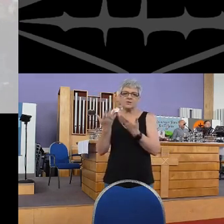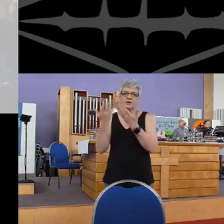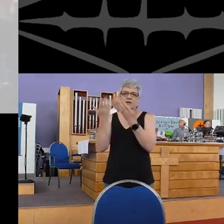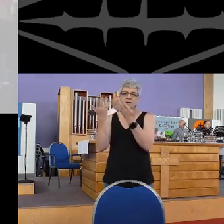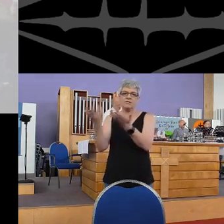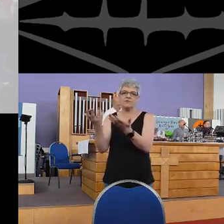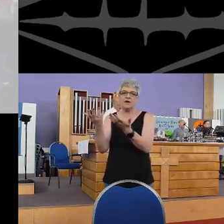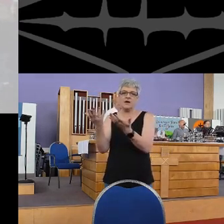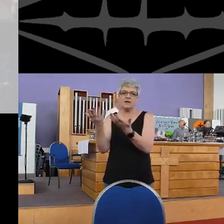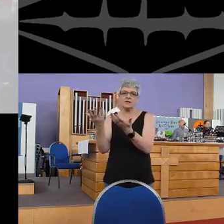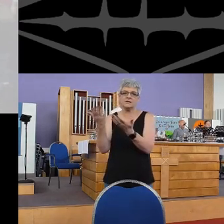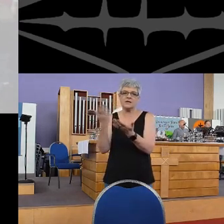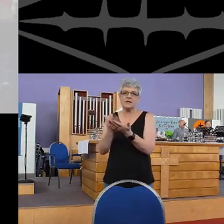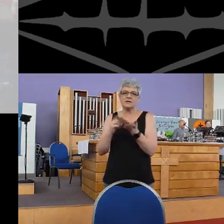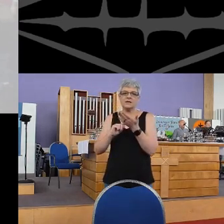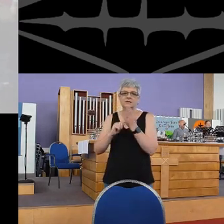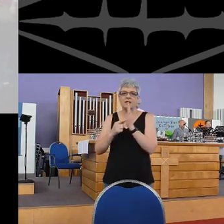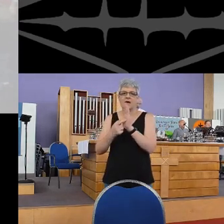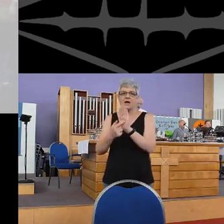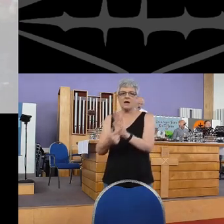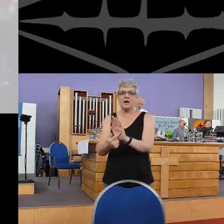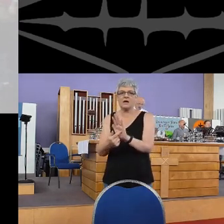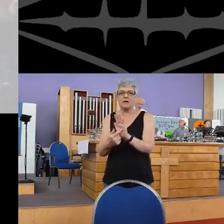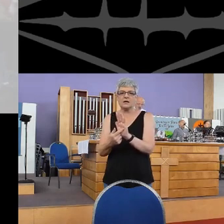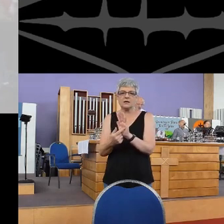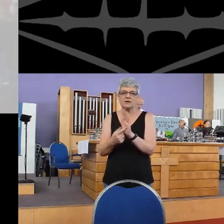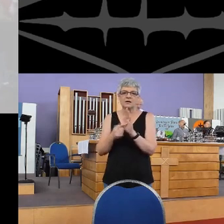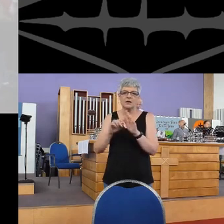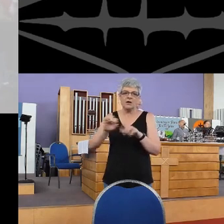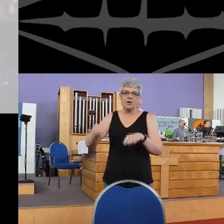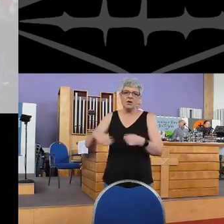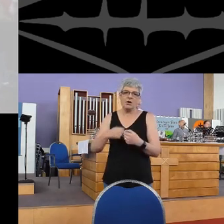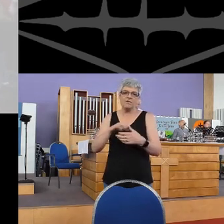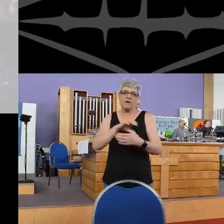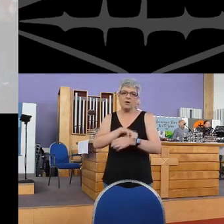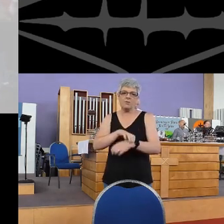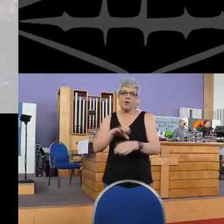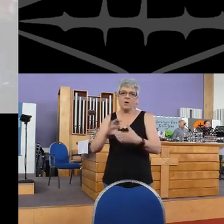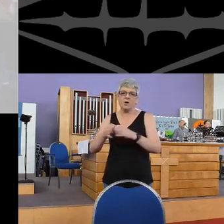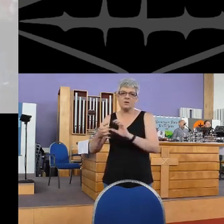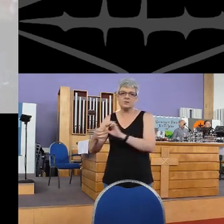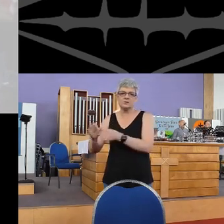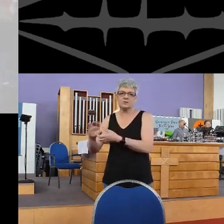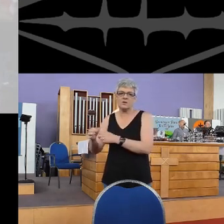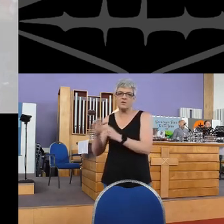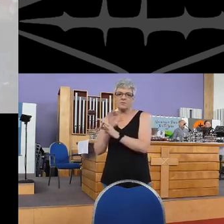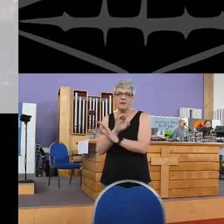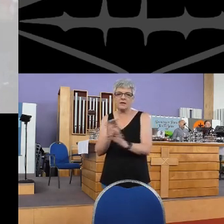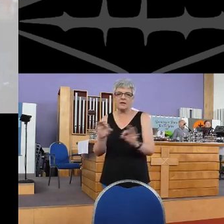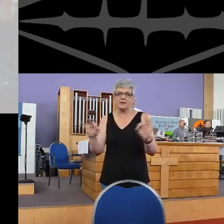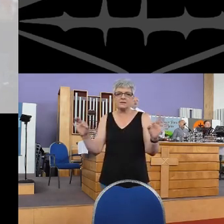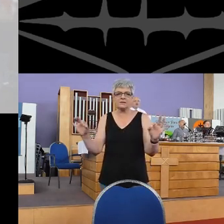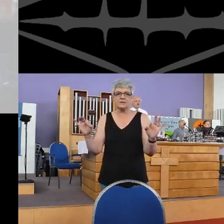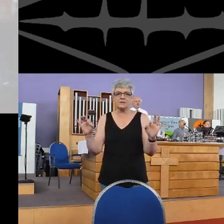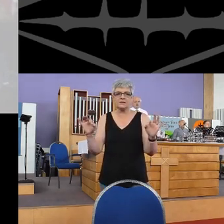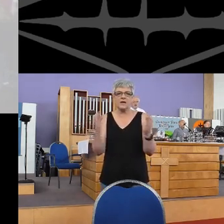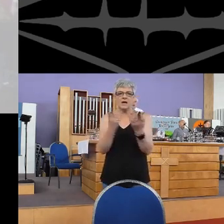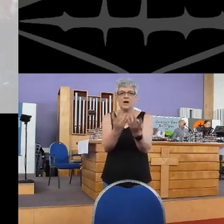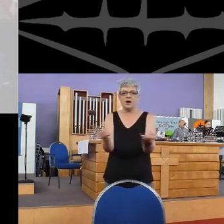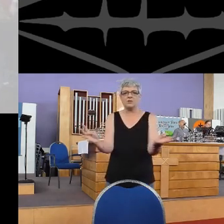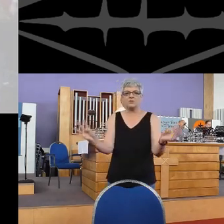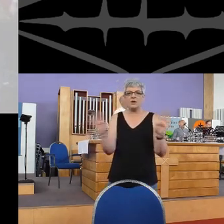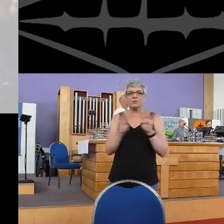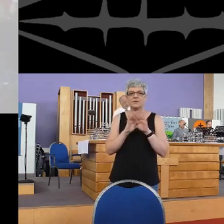sacrifices And so on our wands of peace